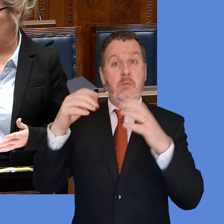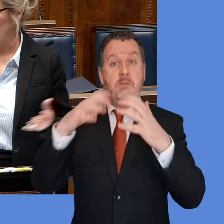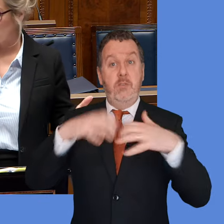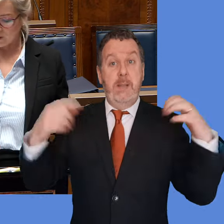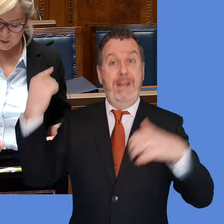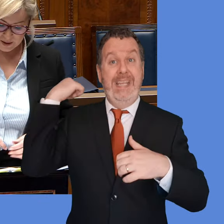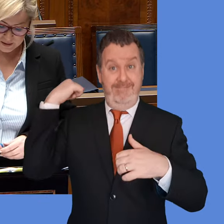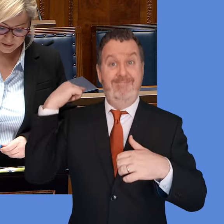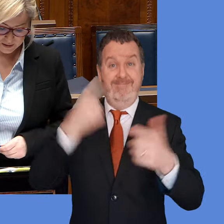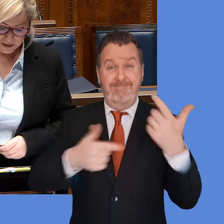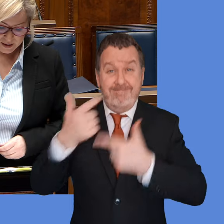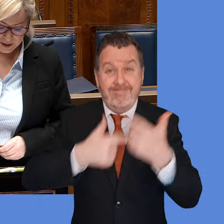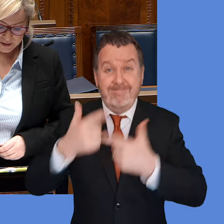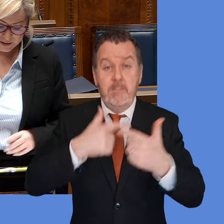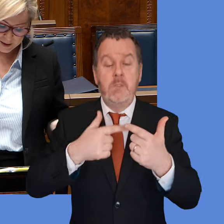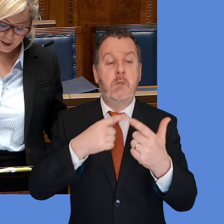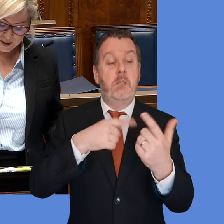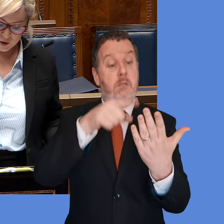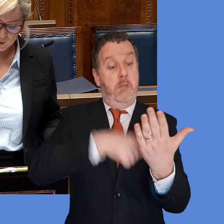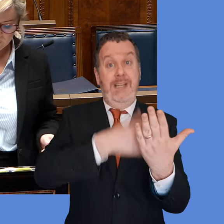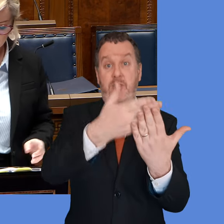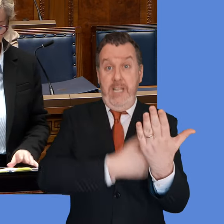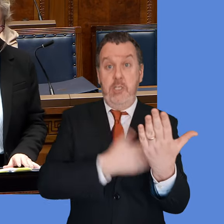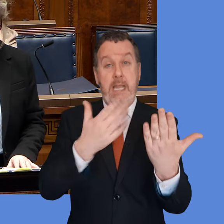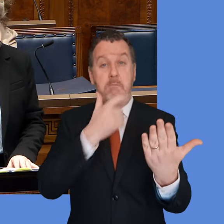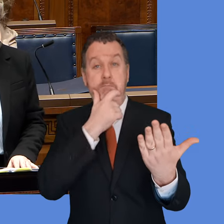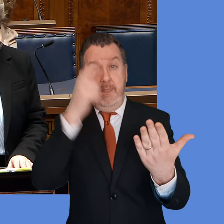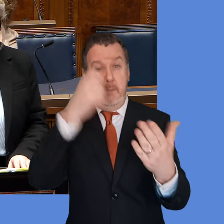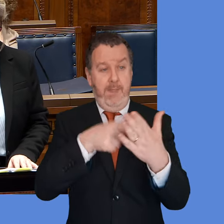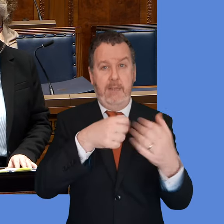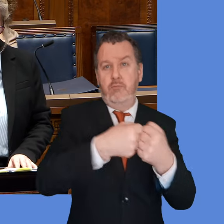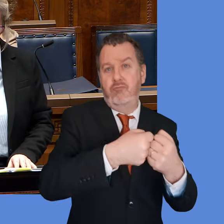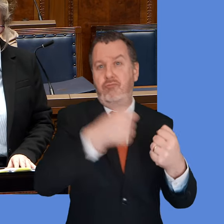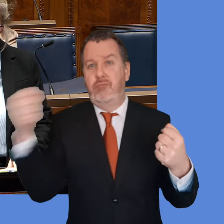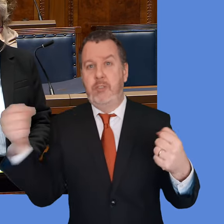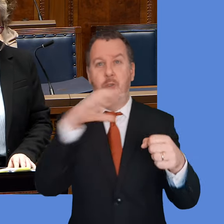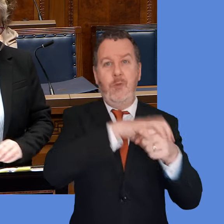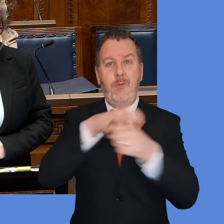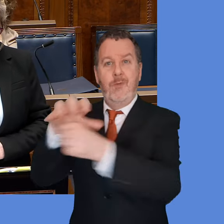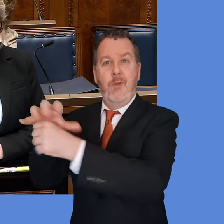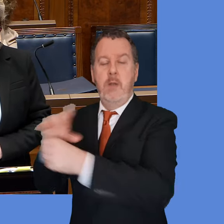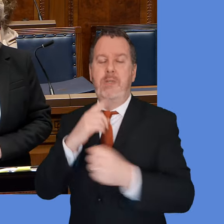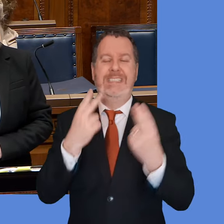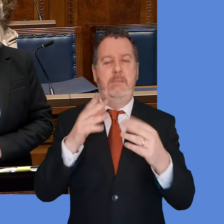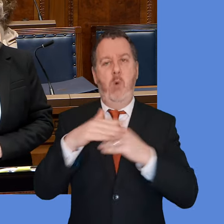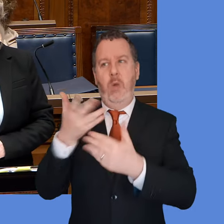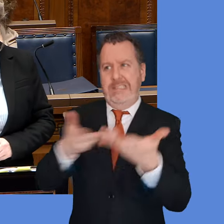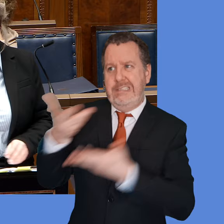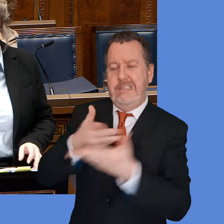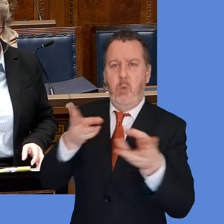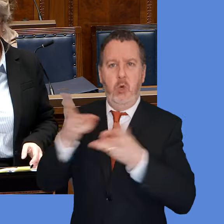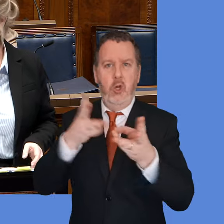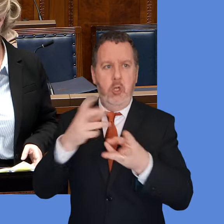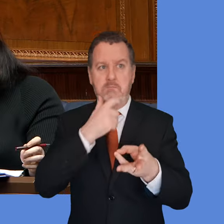consultation, as you know, in the previous mandate. At that time, a decision was not made in respect of the scope of the legislation, so I have been told that the issue now requires